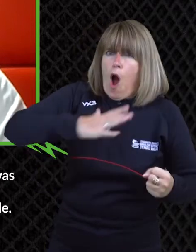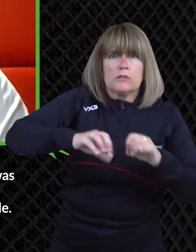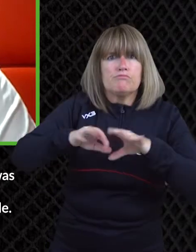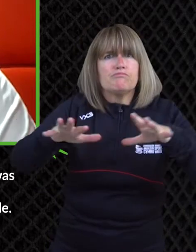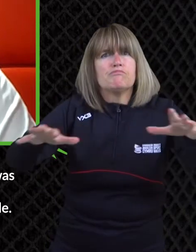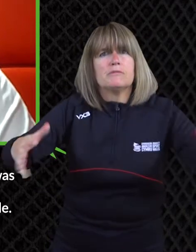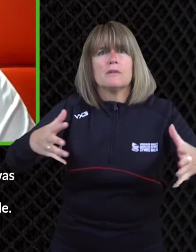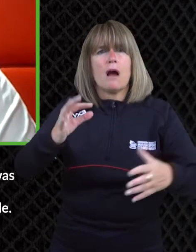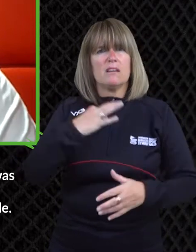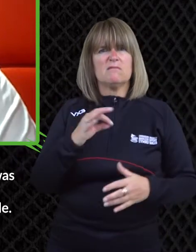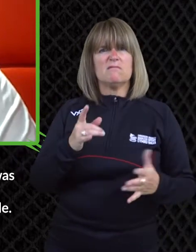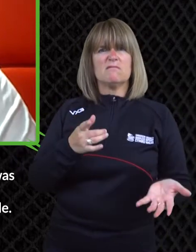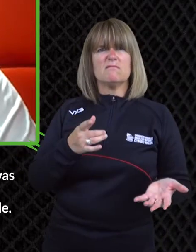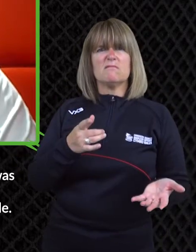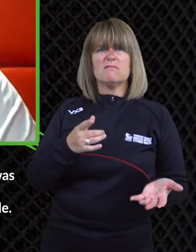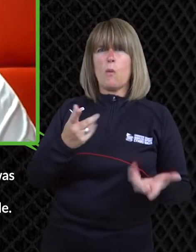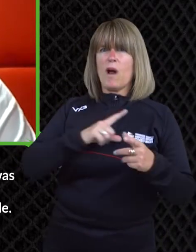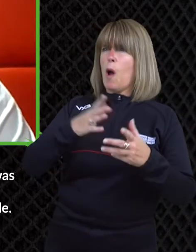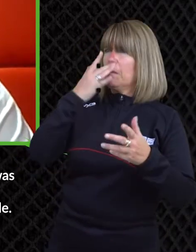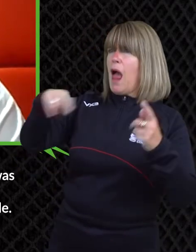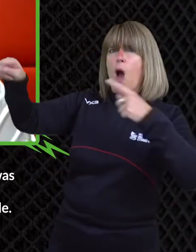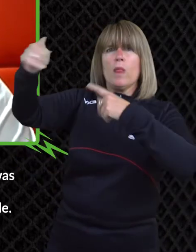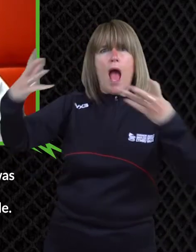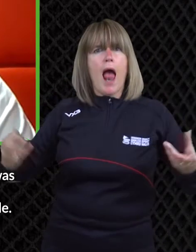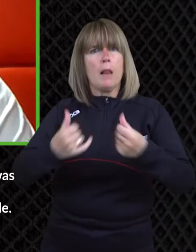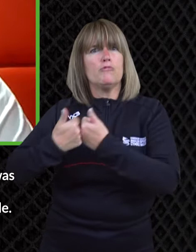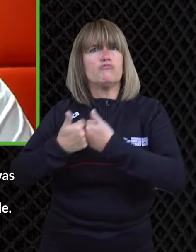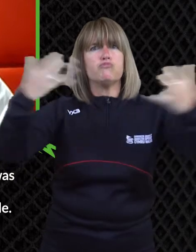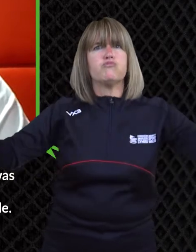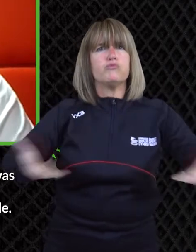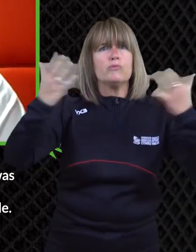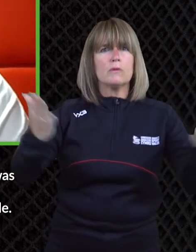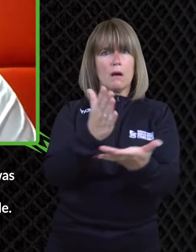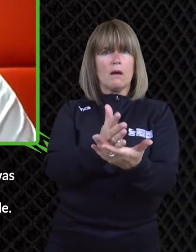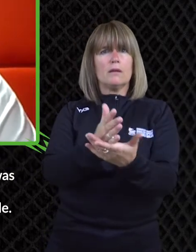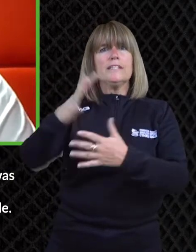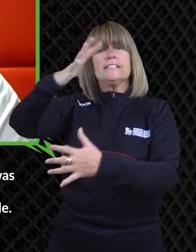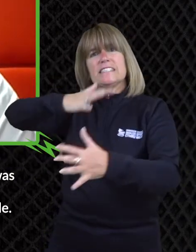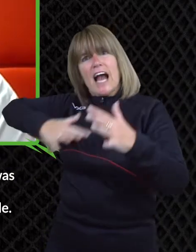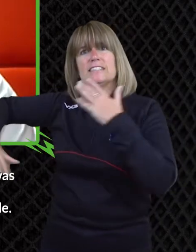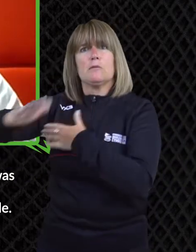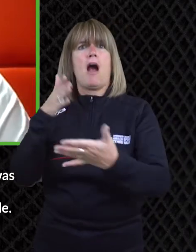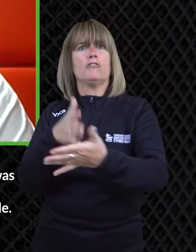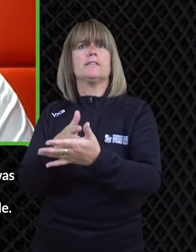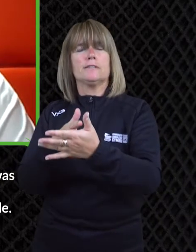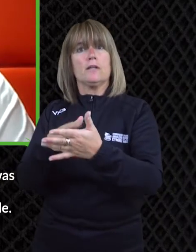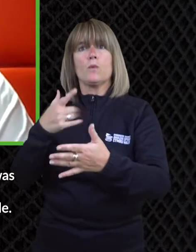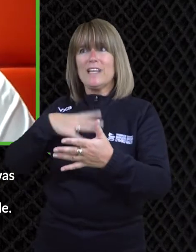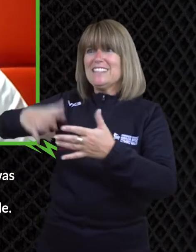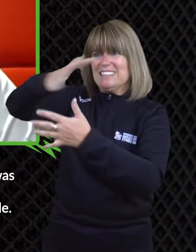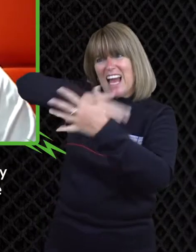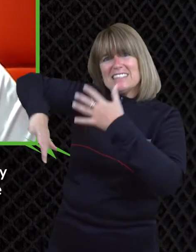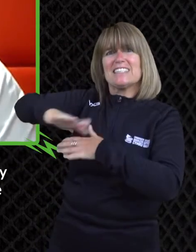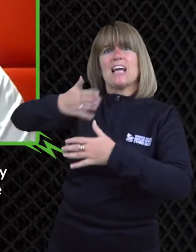play sport once a week compared to 40 of non-disabled but seven in ten disabled people want to live a more active